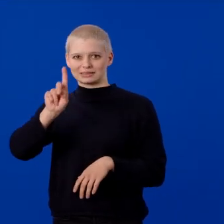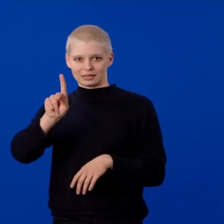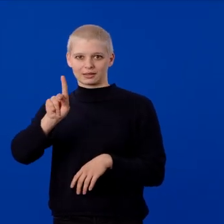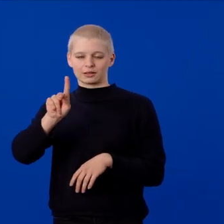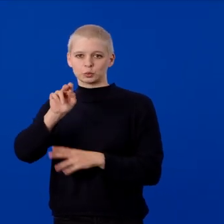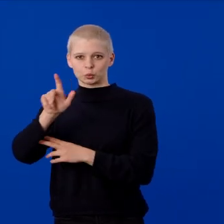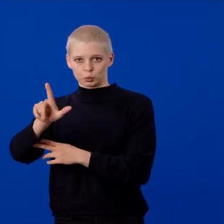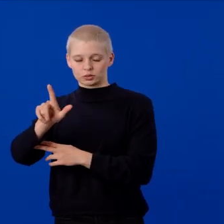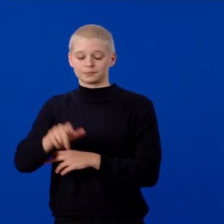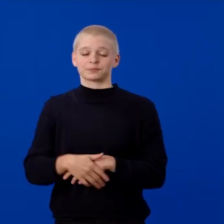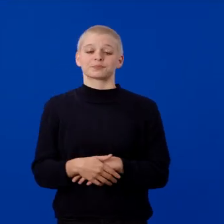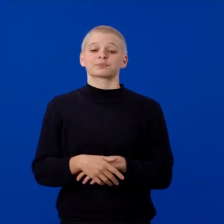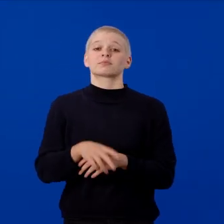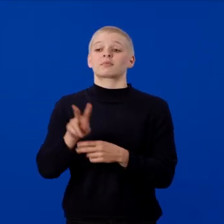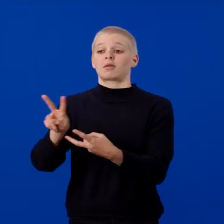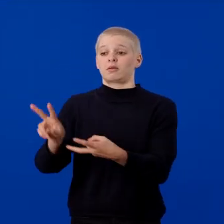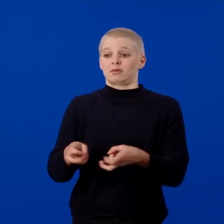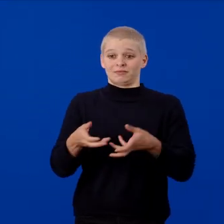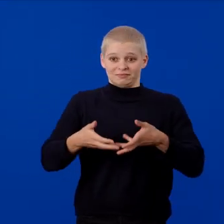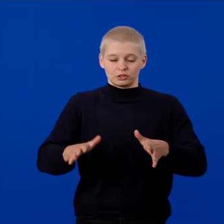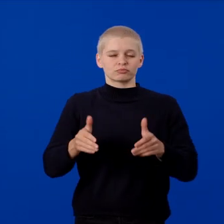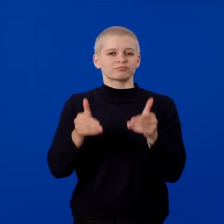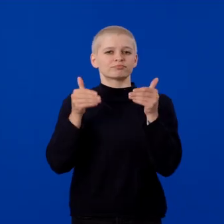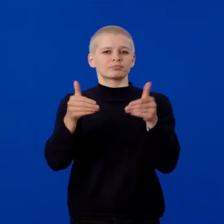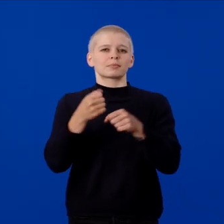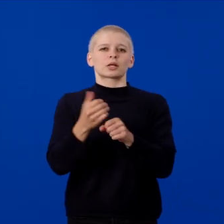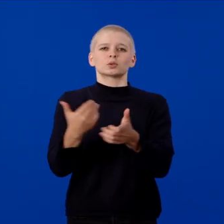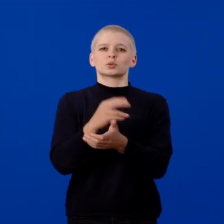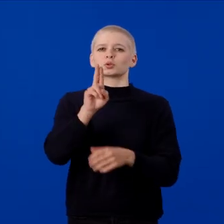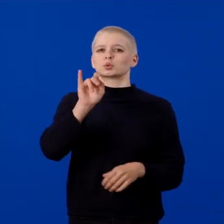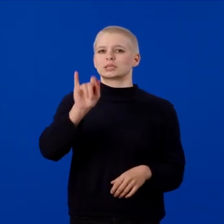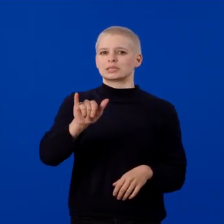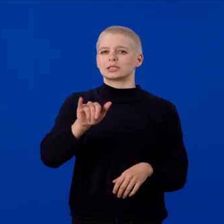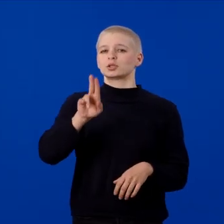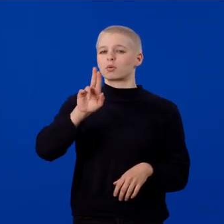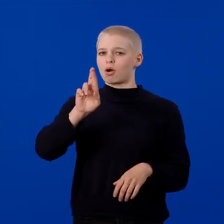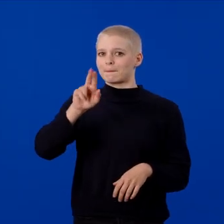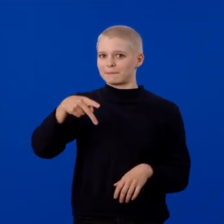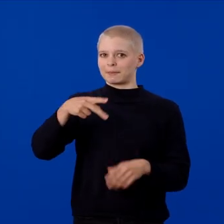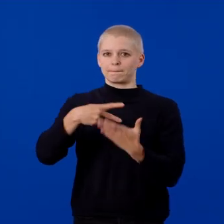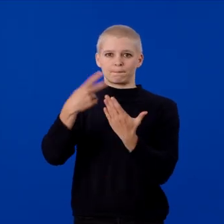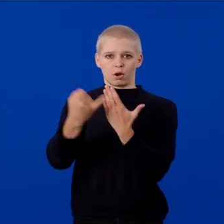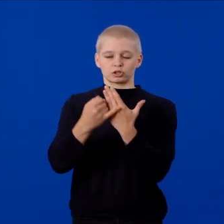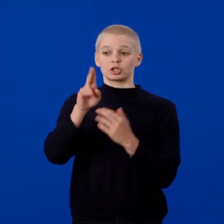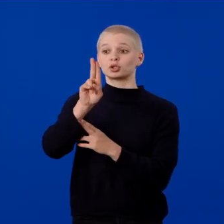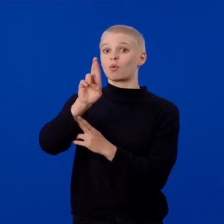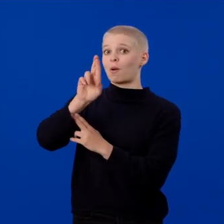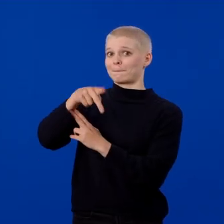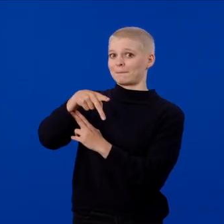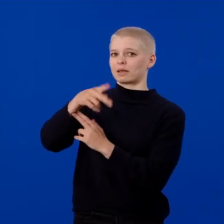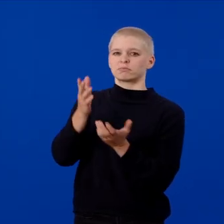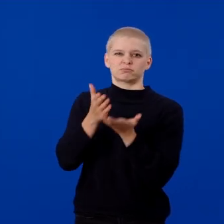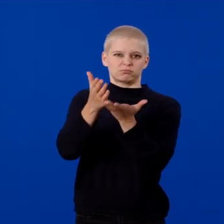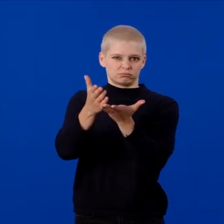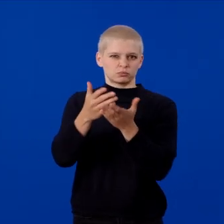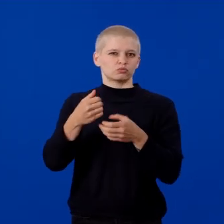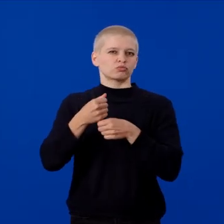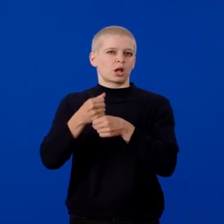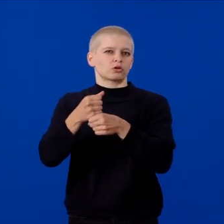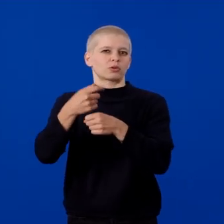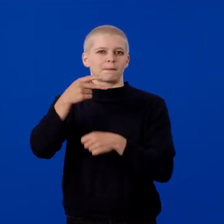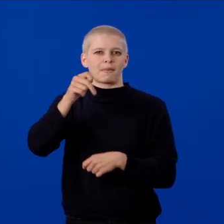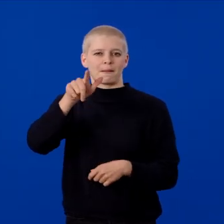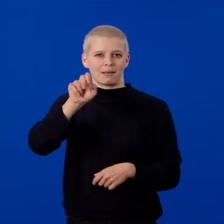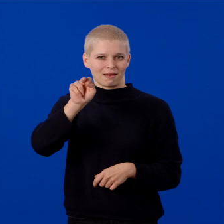is installed, we can proceed to create a new Unity URP project. URP is the recommended rendering pipeline for VR